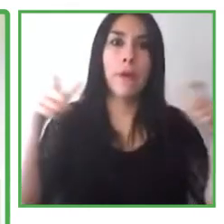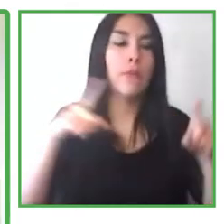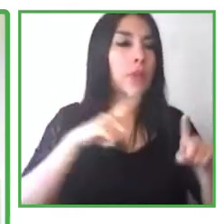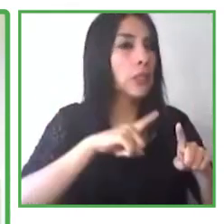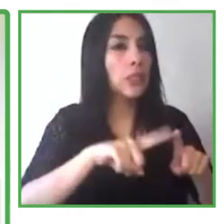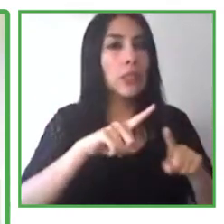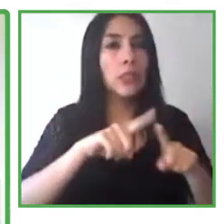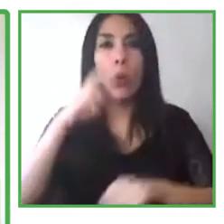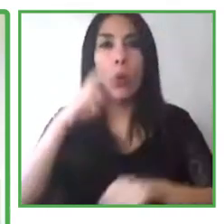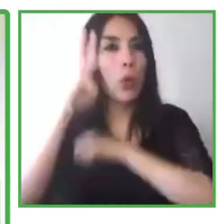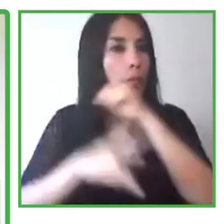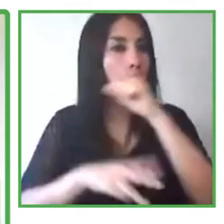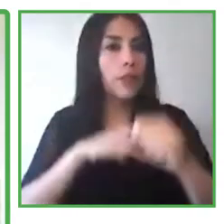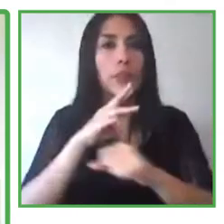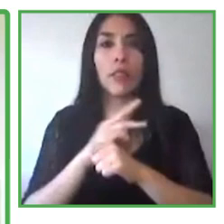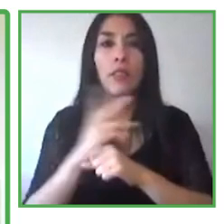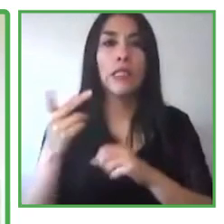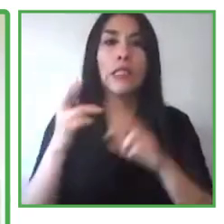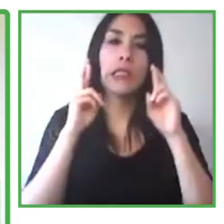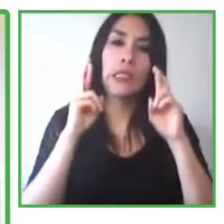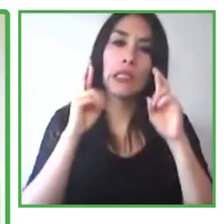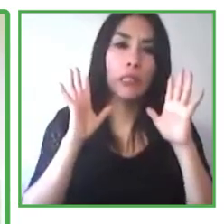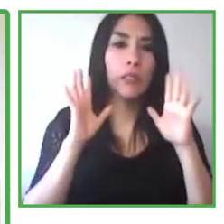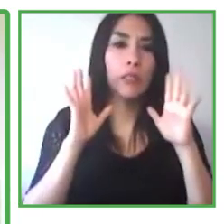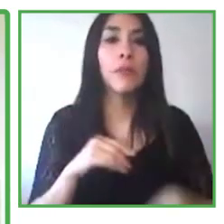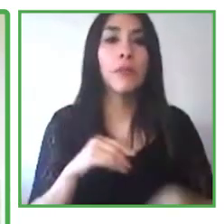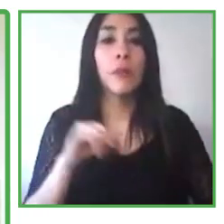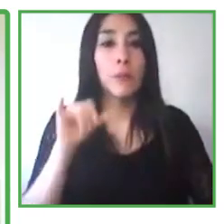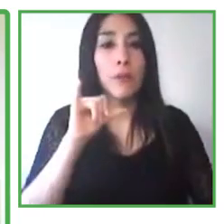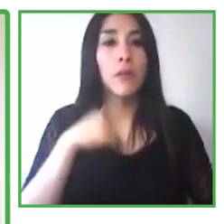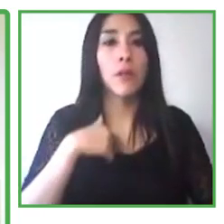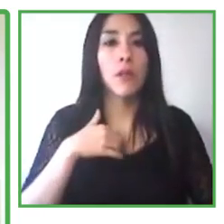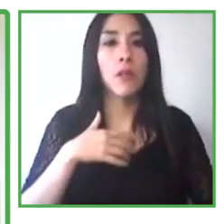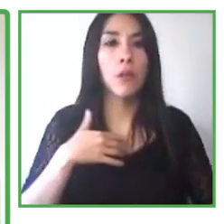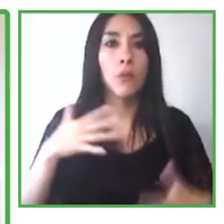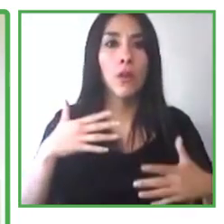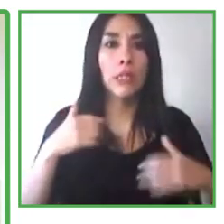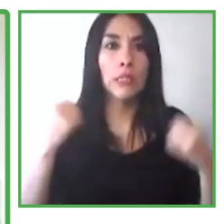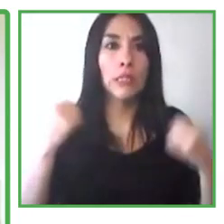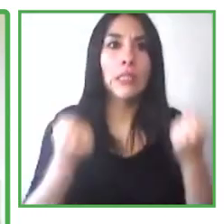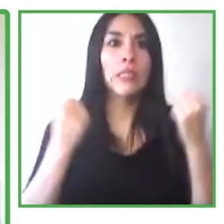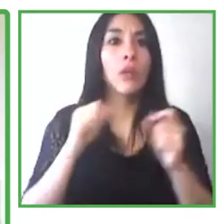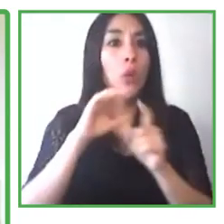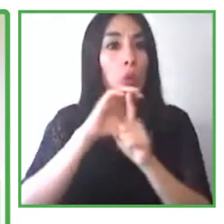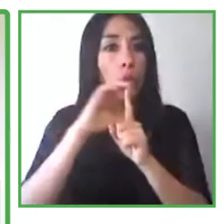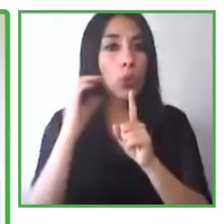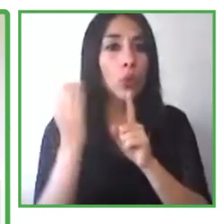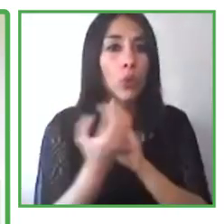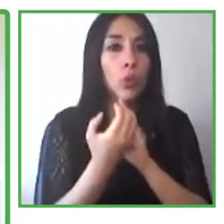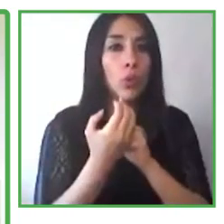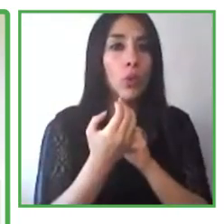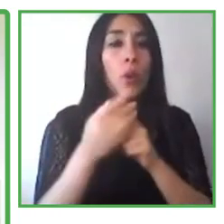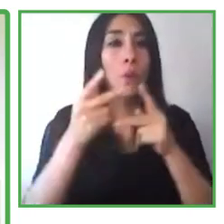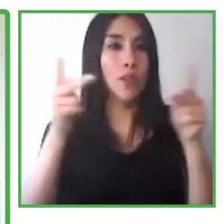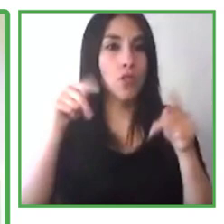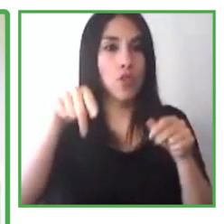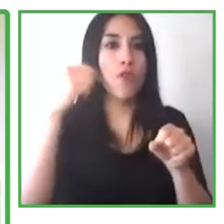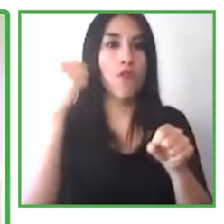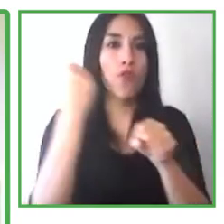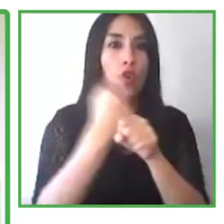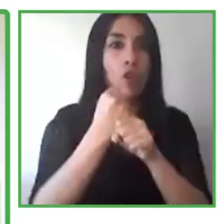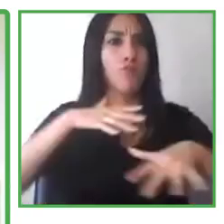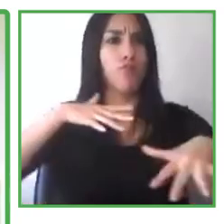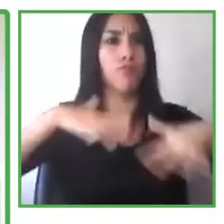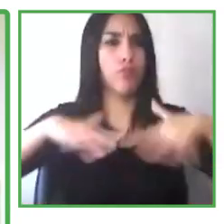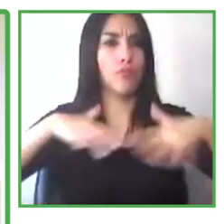empowers employees and candidates with disabilities. We want them to thrive. So we're going to offer some new